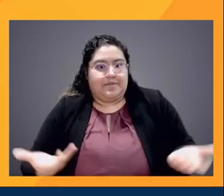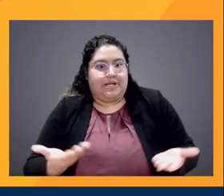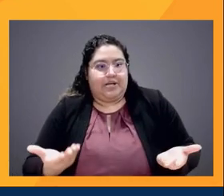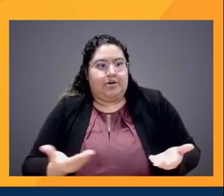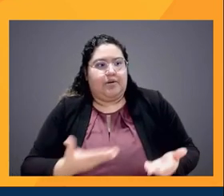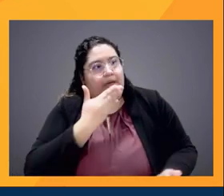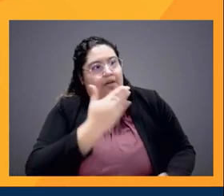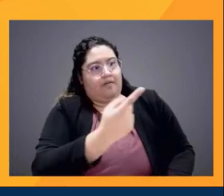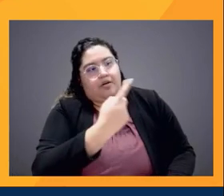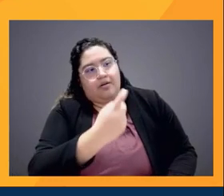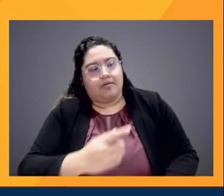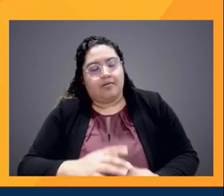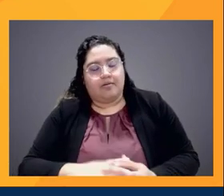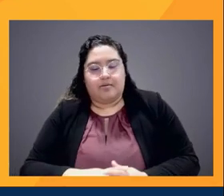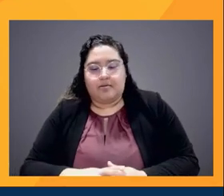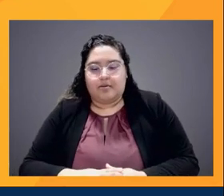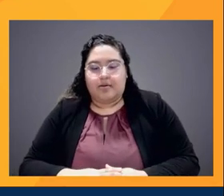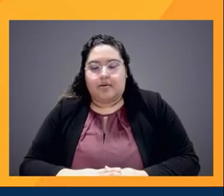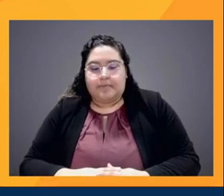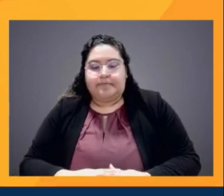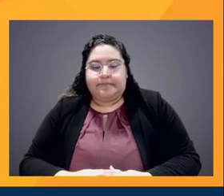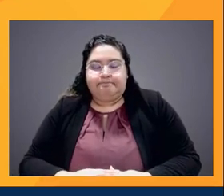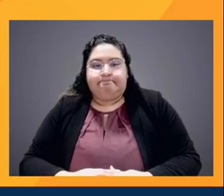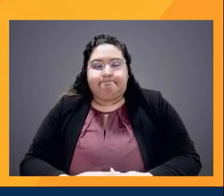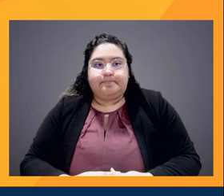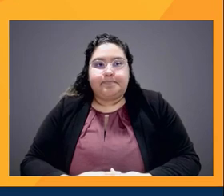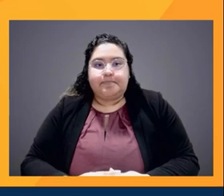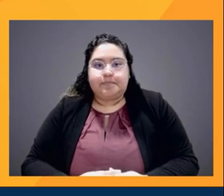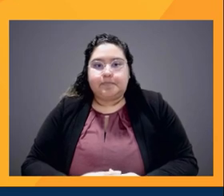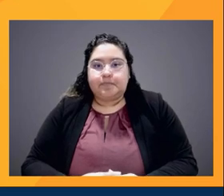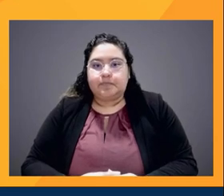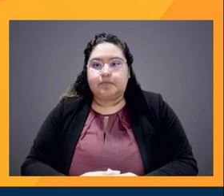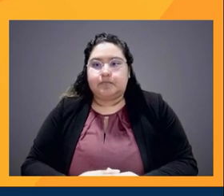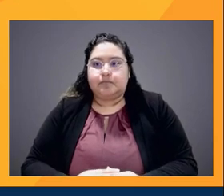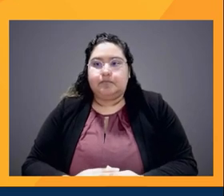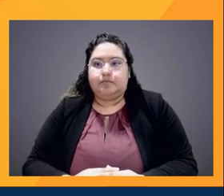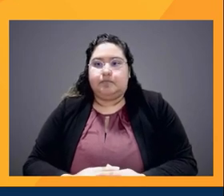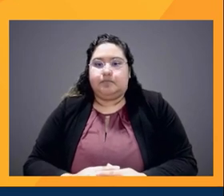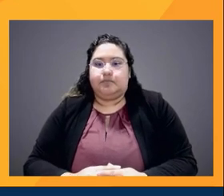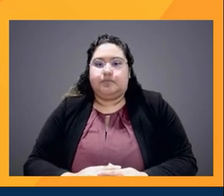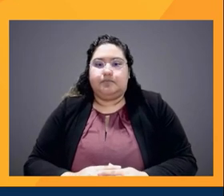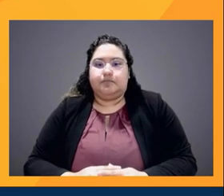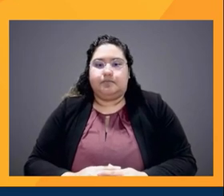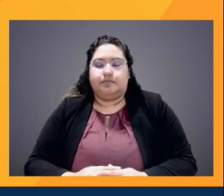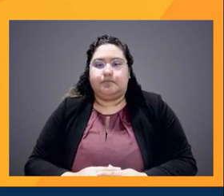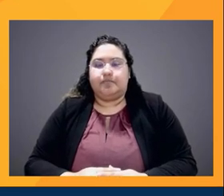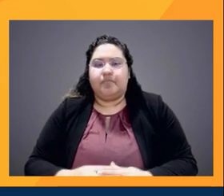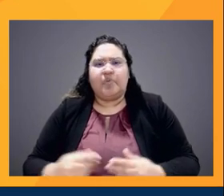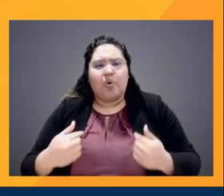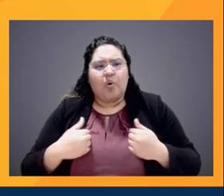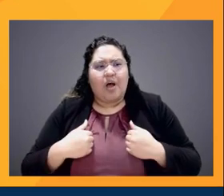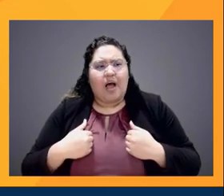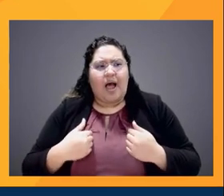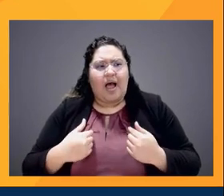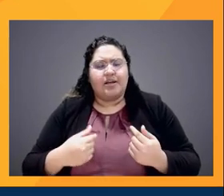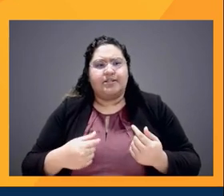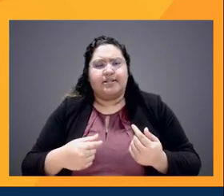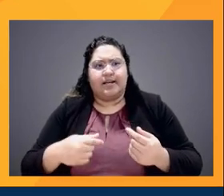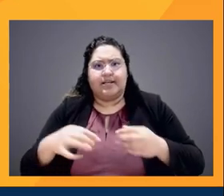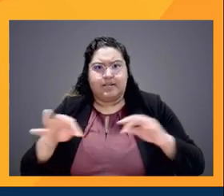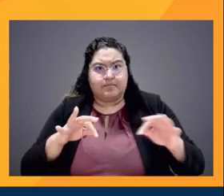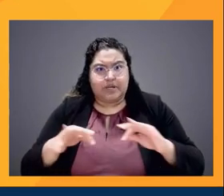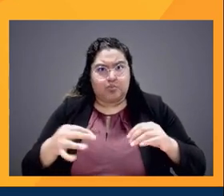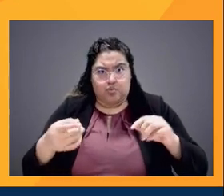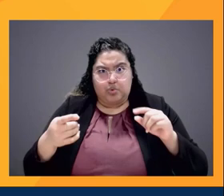I can really speak with a lot of credibility to what Audible is doing specifically. I do work